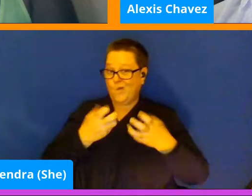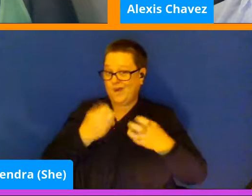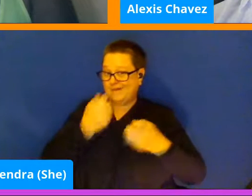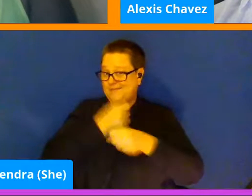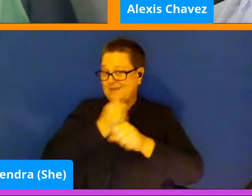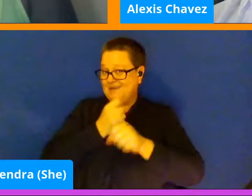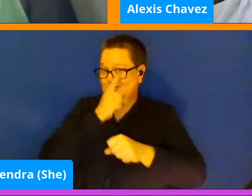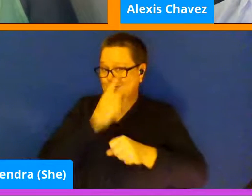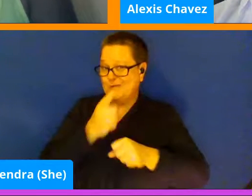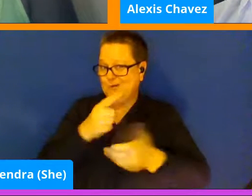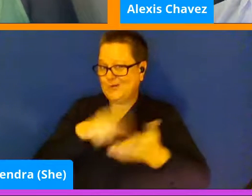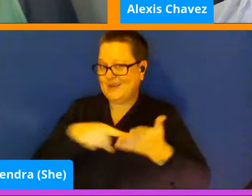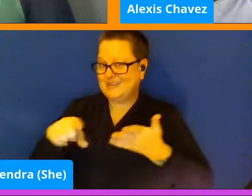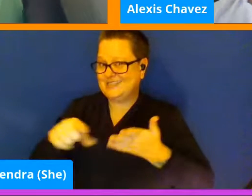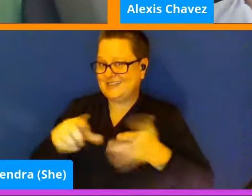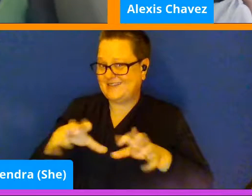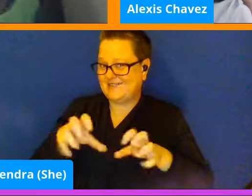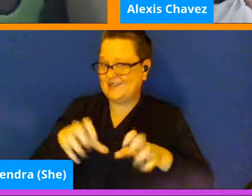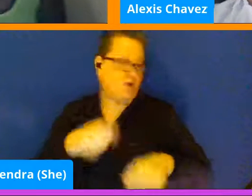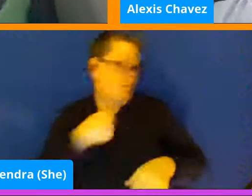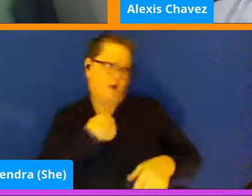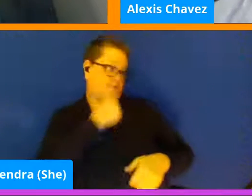finished. Oh, I was not going to forget.